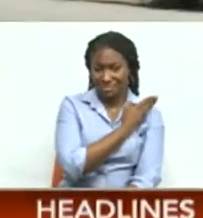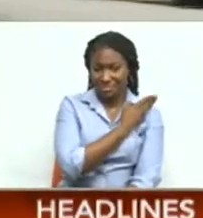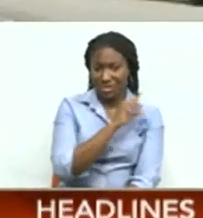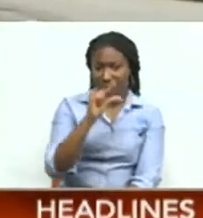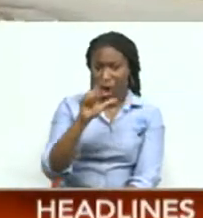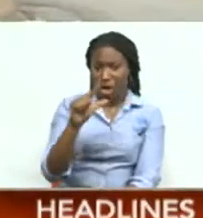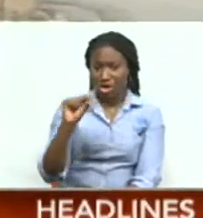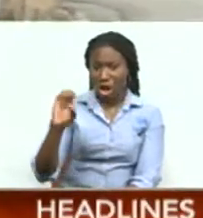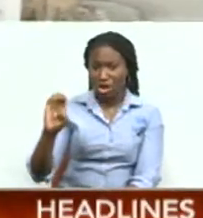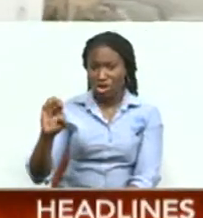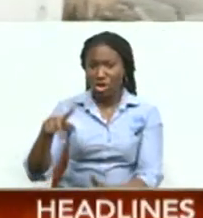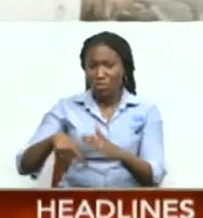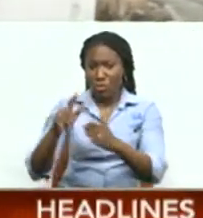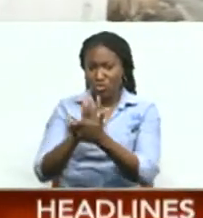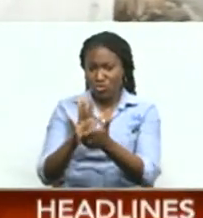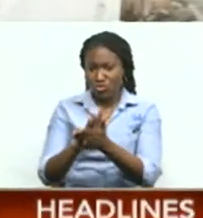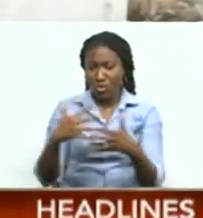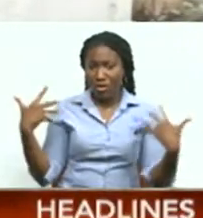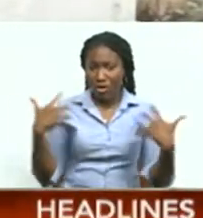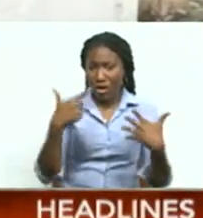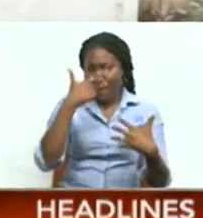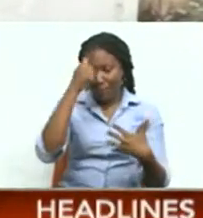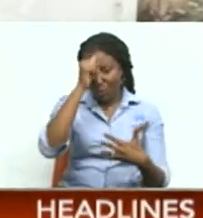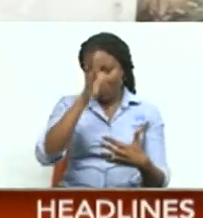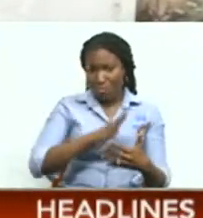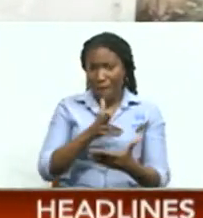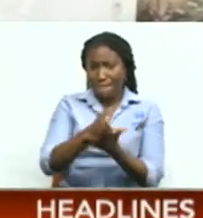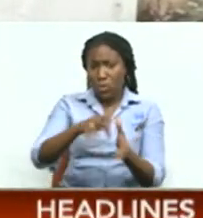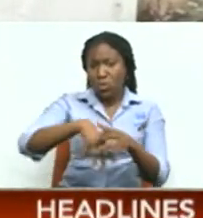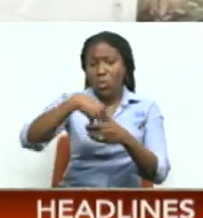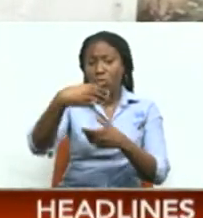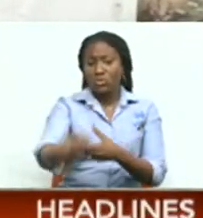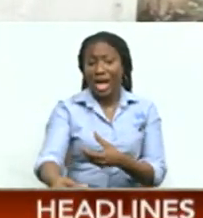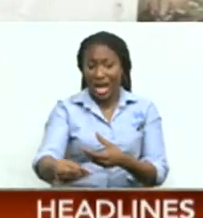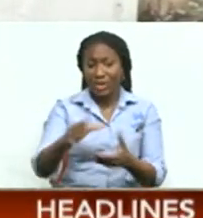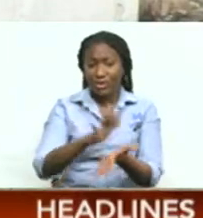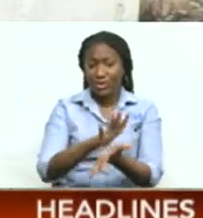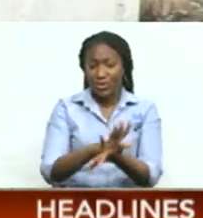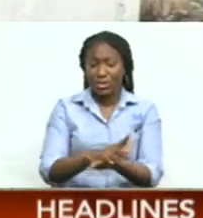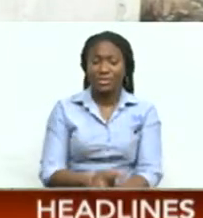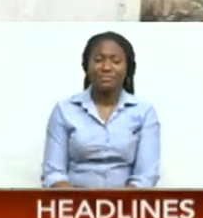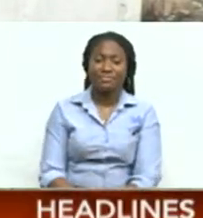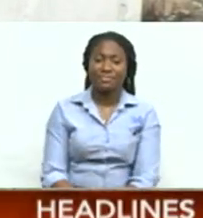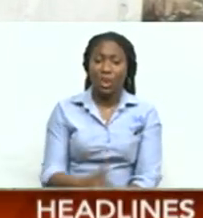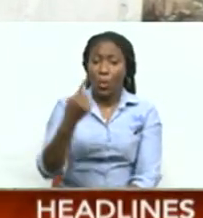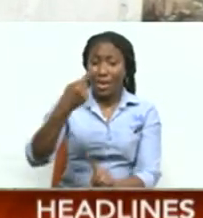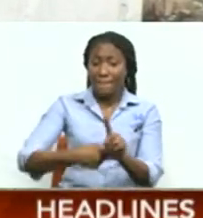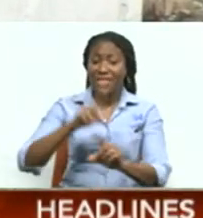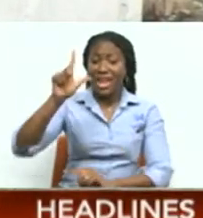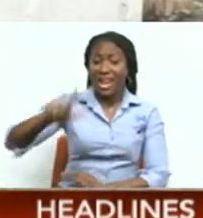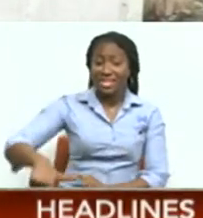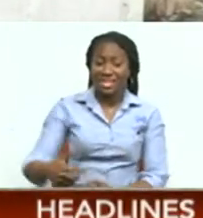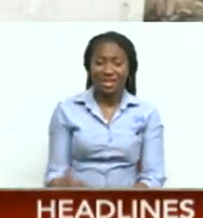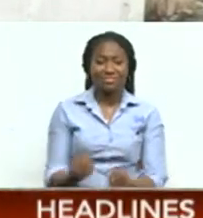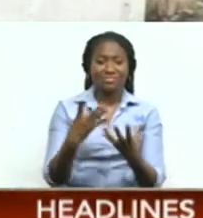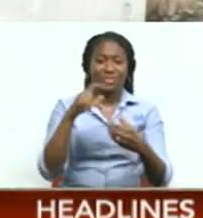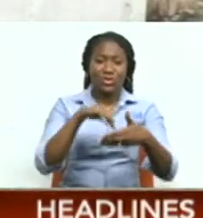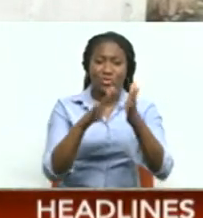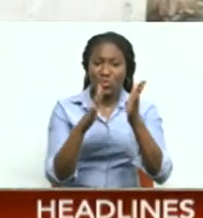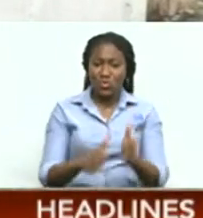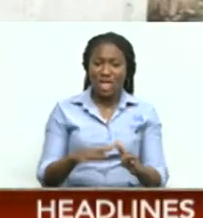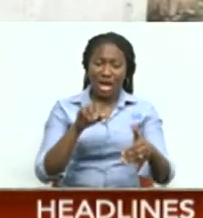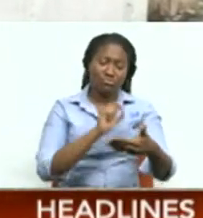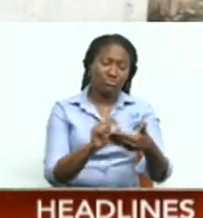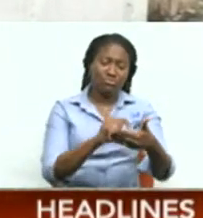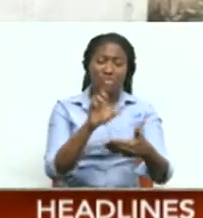traumatized after 50-year-old Amoy Howie was shot dead right outside the school. A month later, dozens of these students had the essay